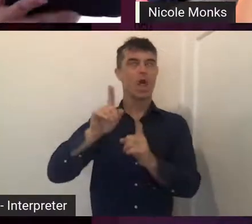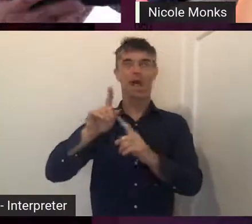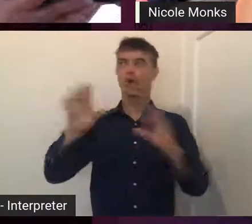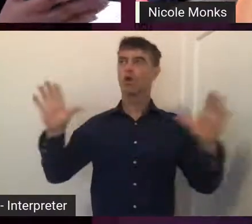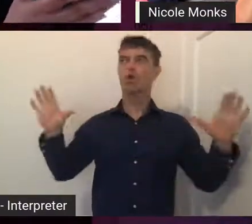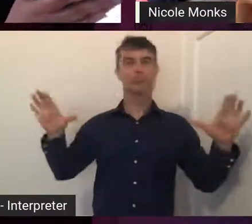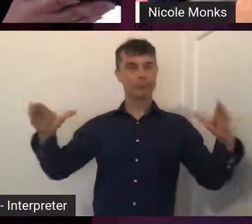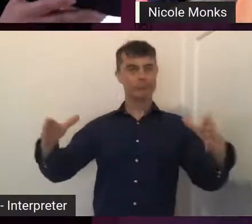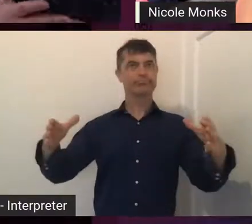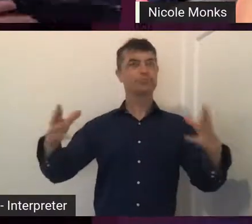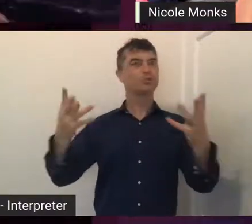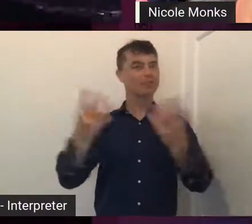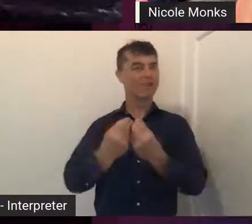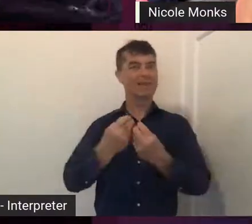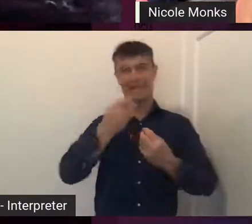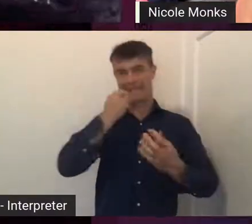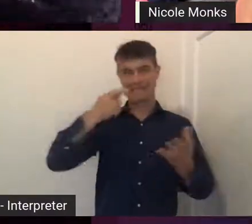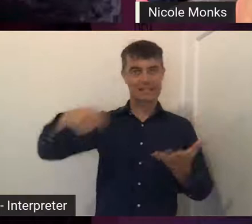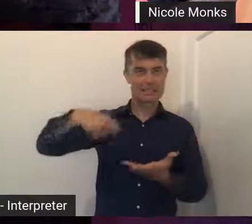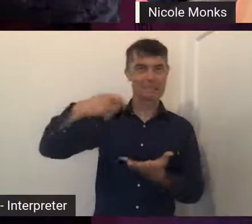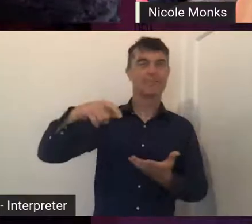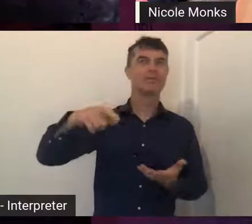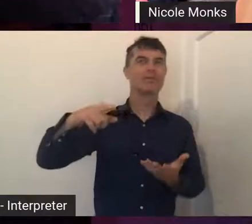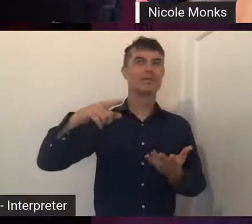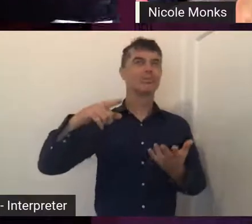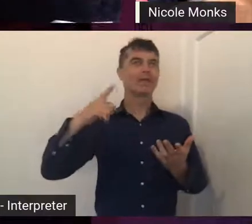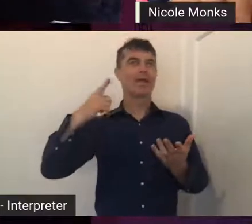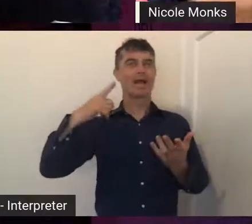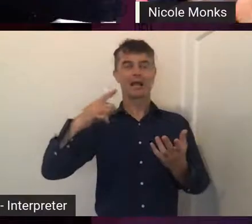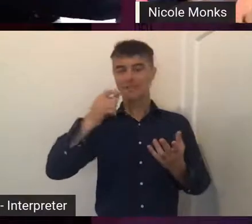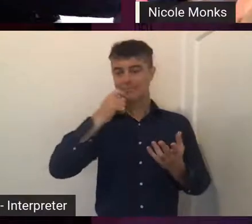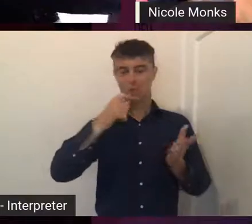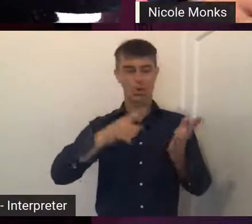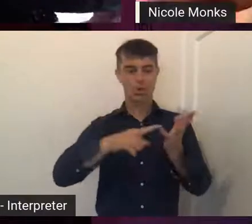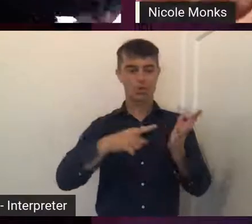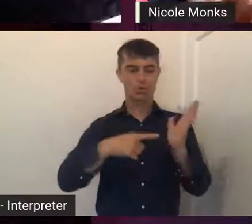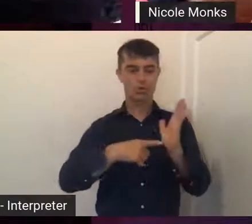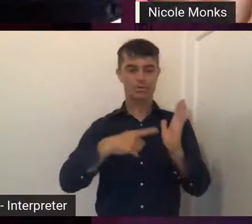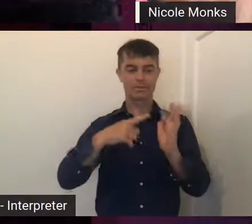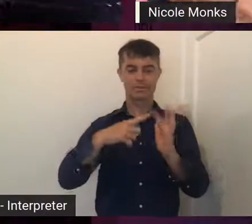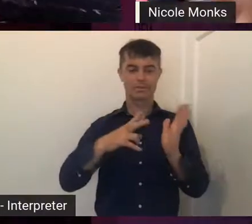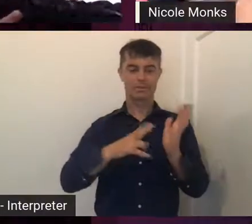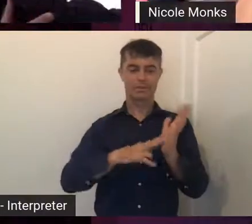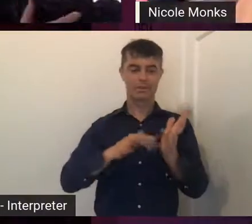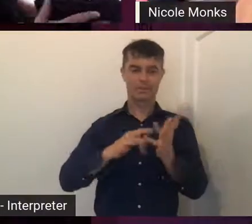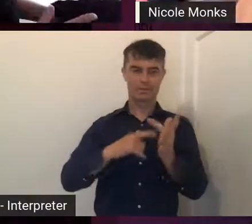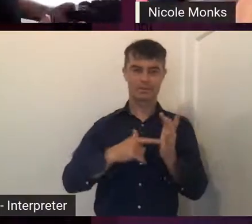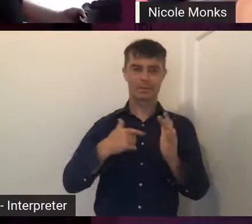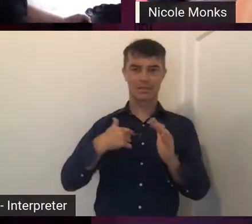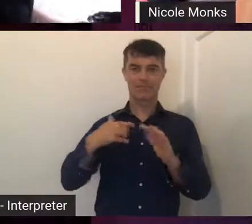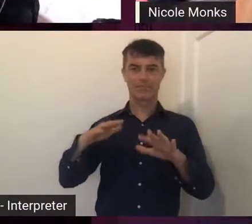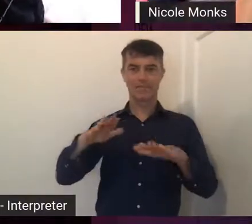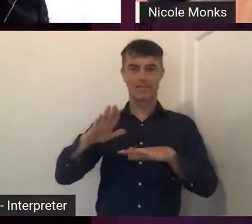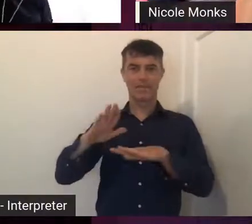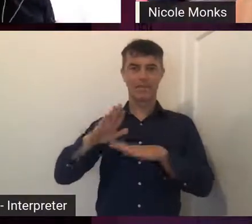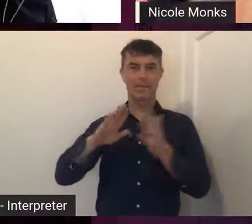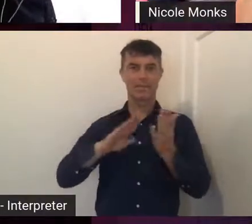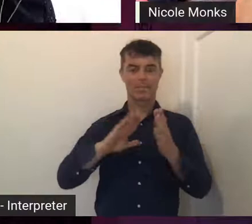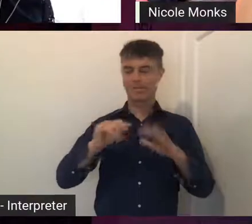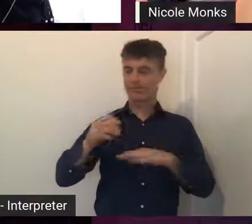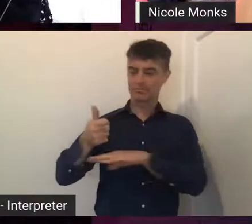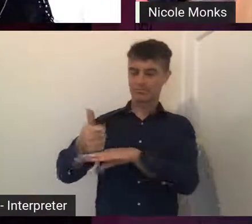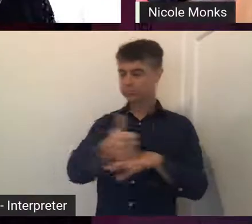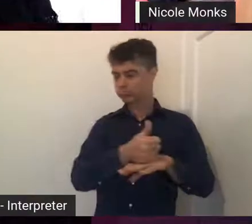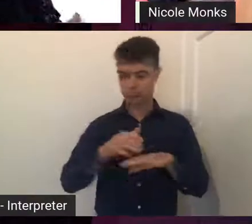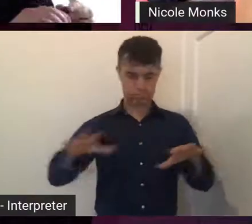together. And then we have the, you know, the little utensils and I've, you know, mapped out the places for people to see it.